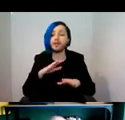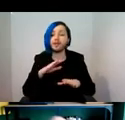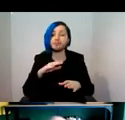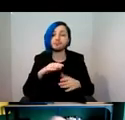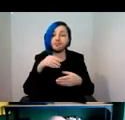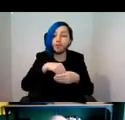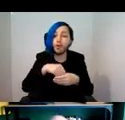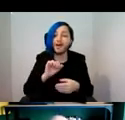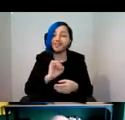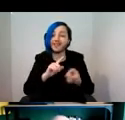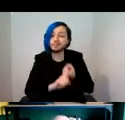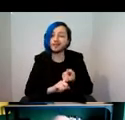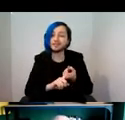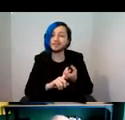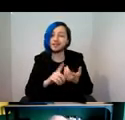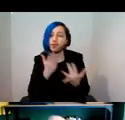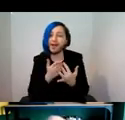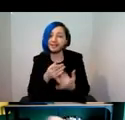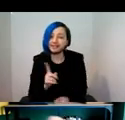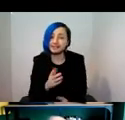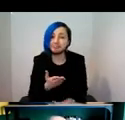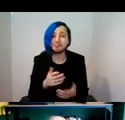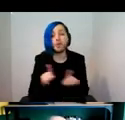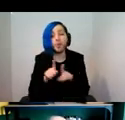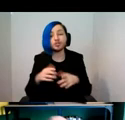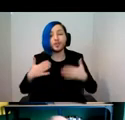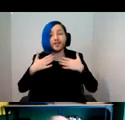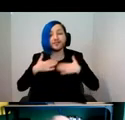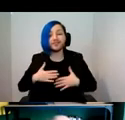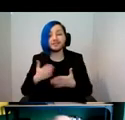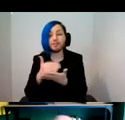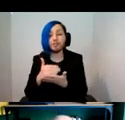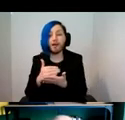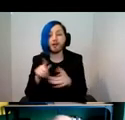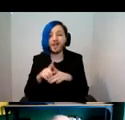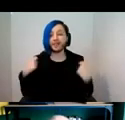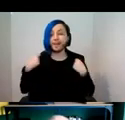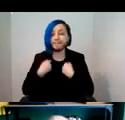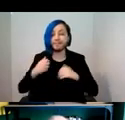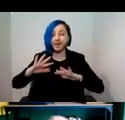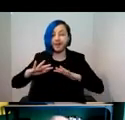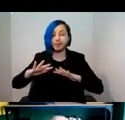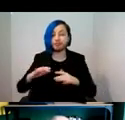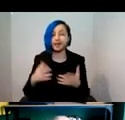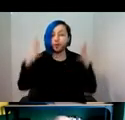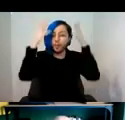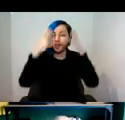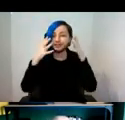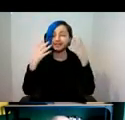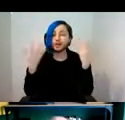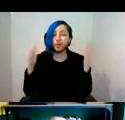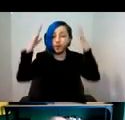requirements. And there's no collecting of the physical objects, not the backpacks, the headsets or the mossy helmets.